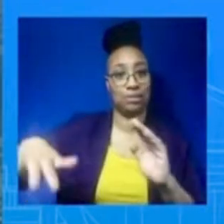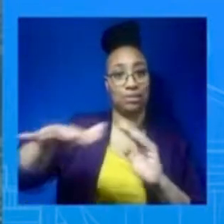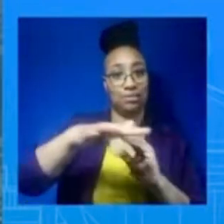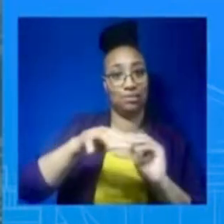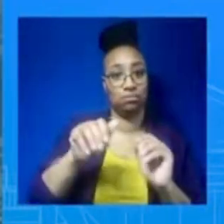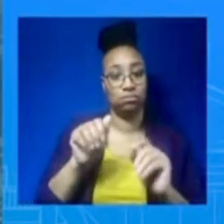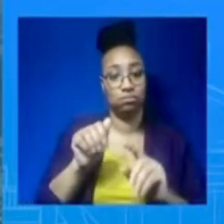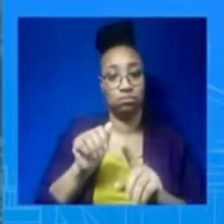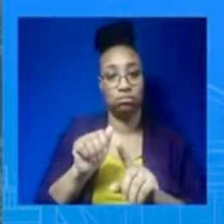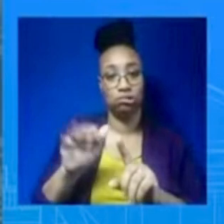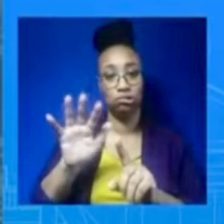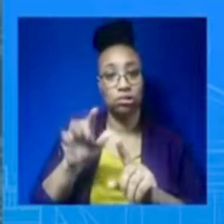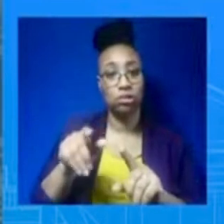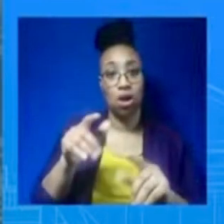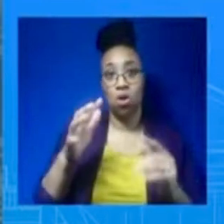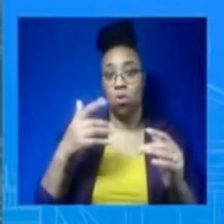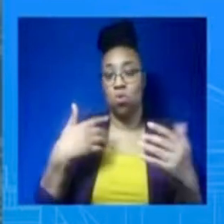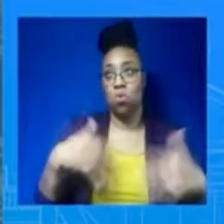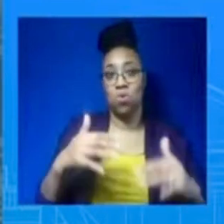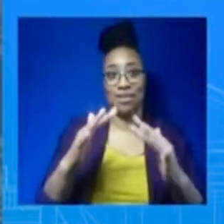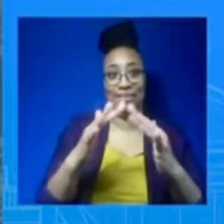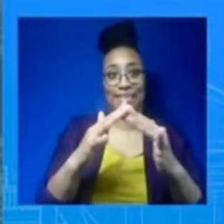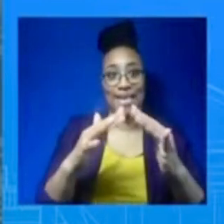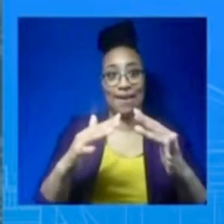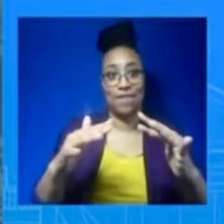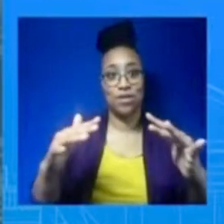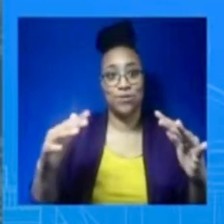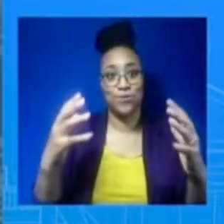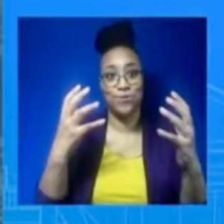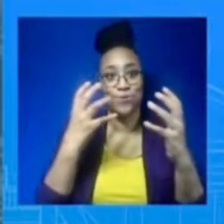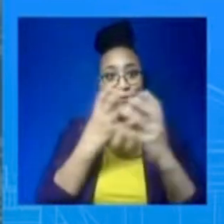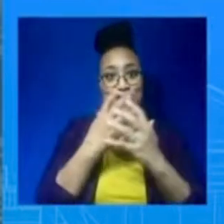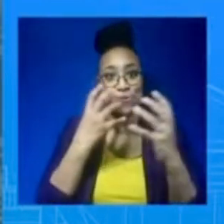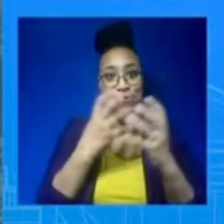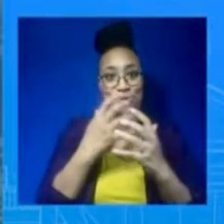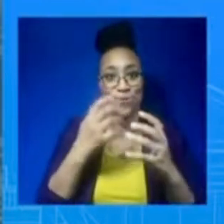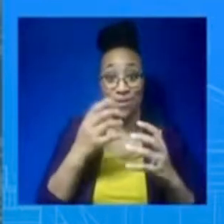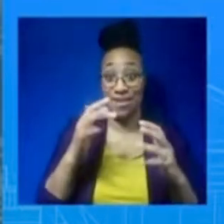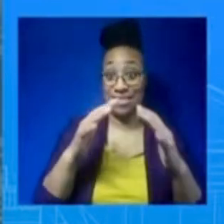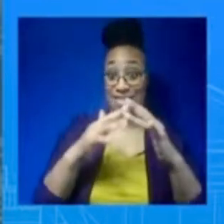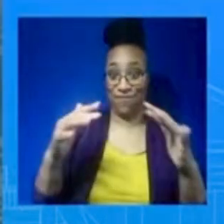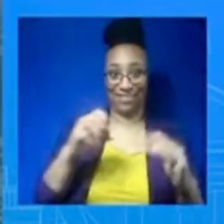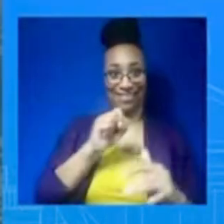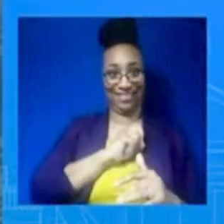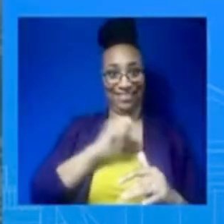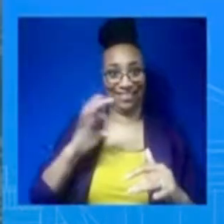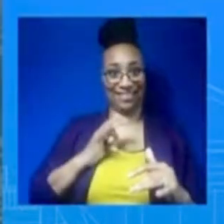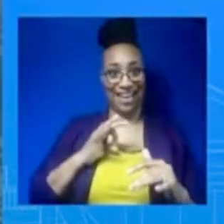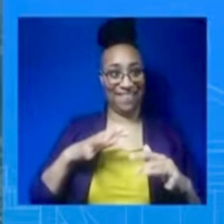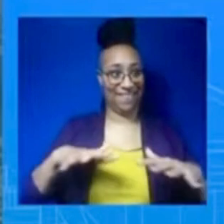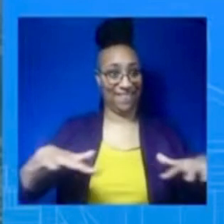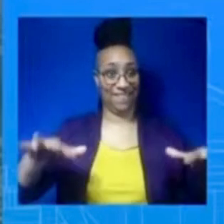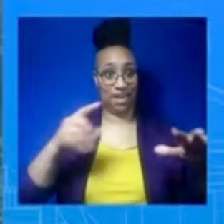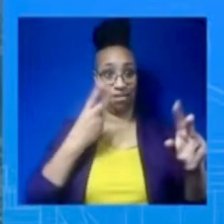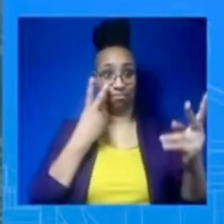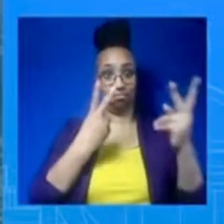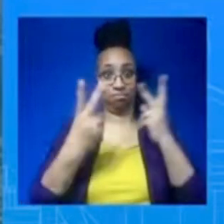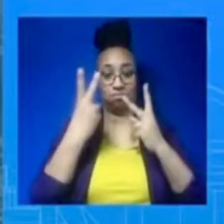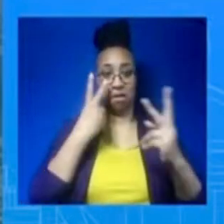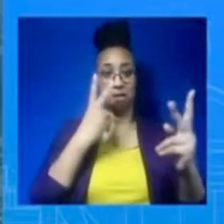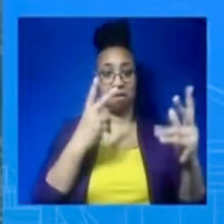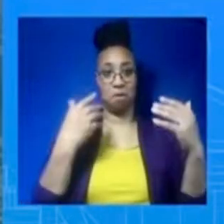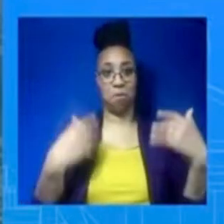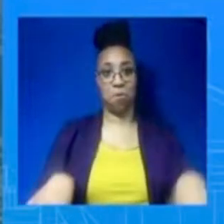in modern politics, but ever. And so, and we believe we have, and it's facts, we believe we have a historic